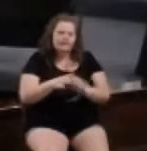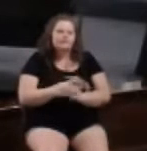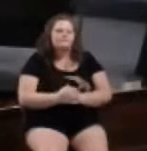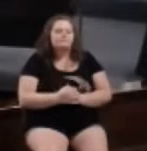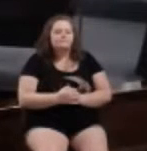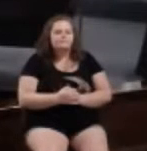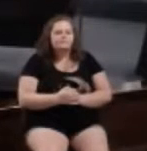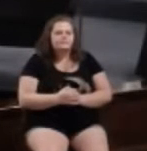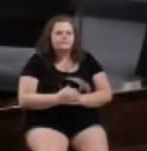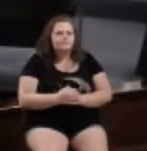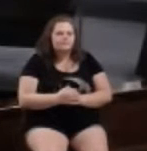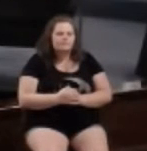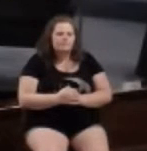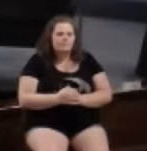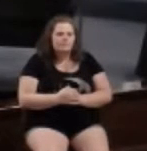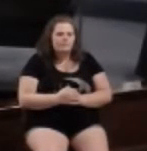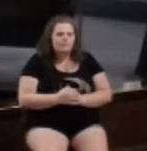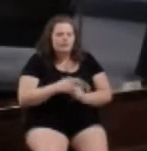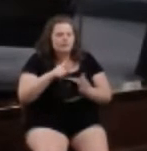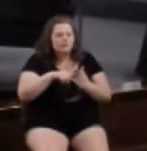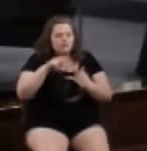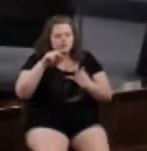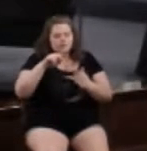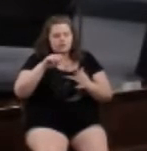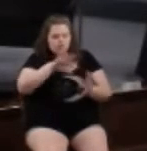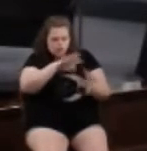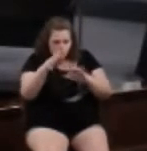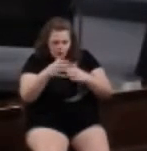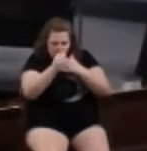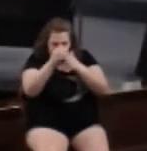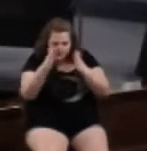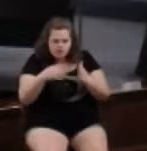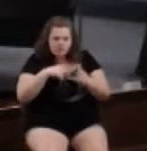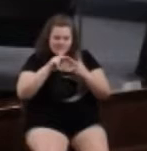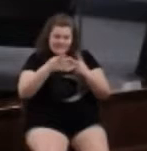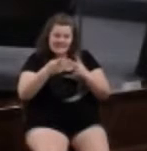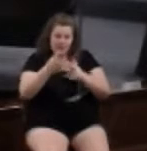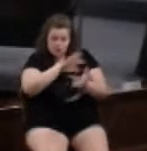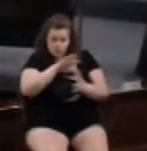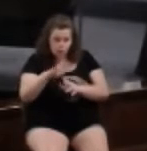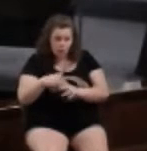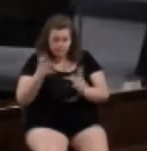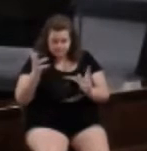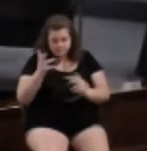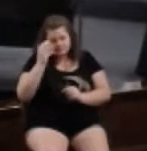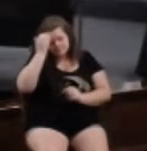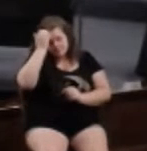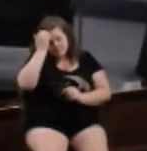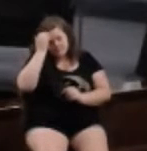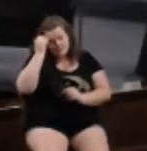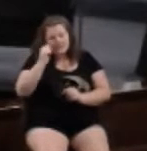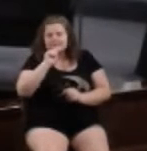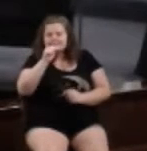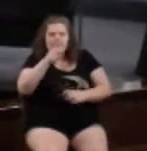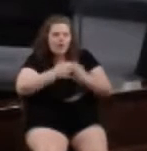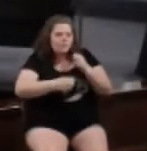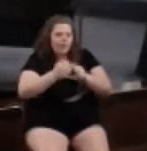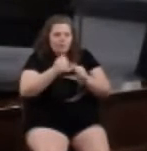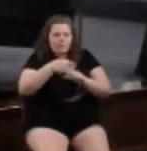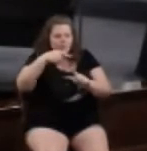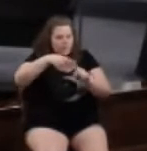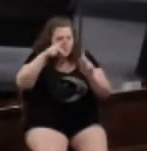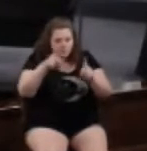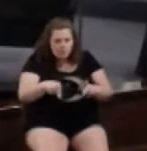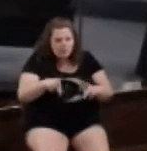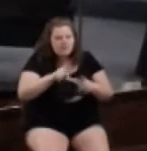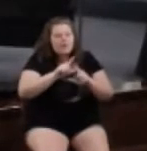Really, the storm of leadership, the second storm I'll call it of leadership, is this. It's not an issue with a person, but with